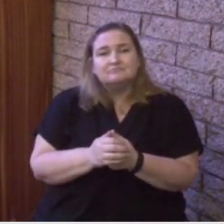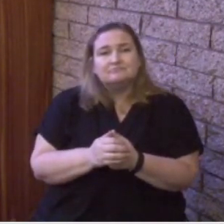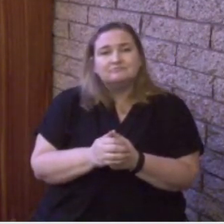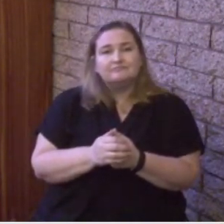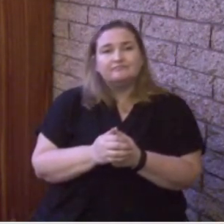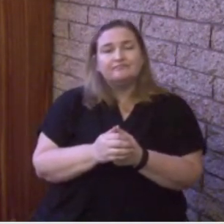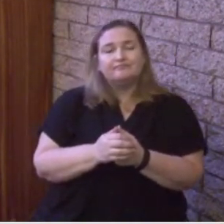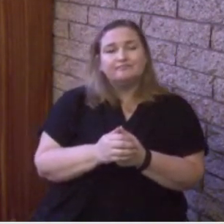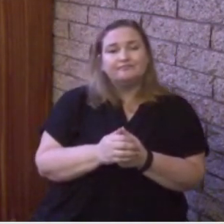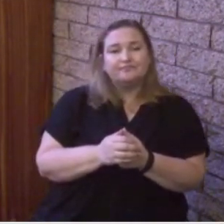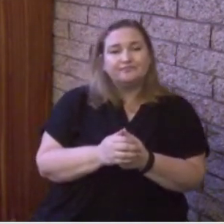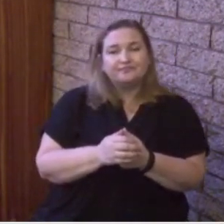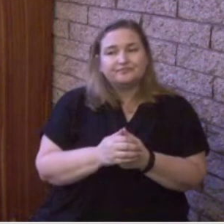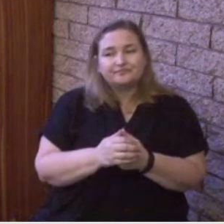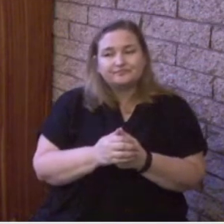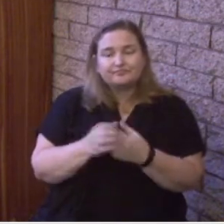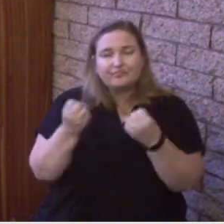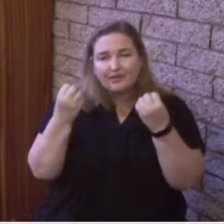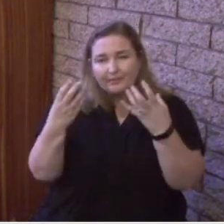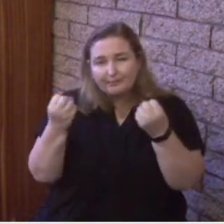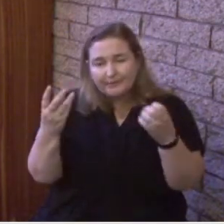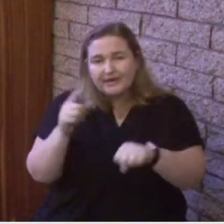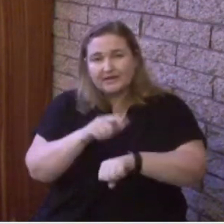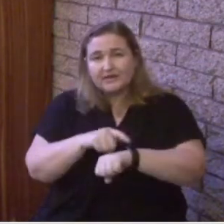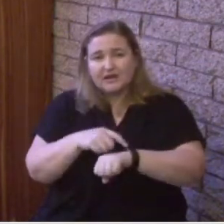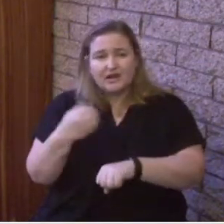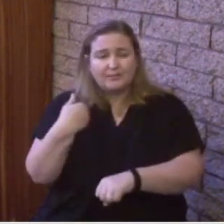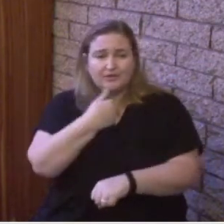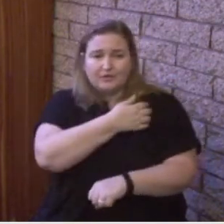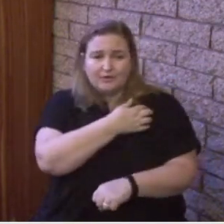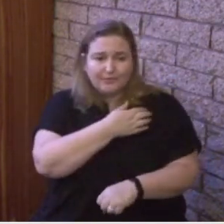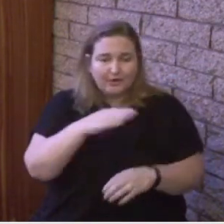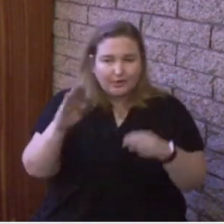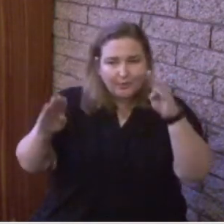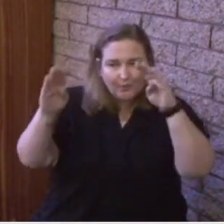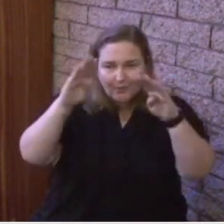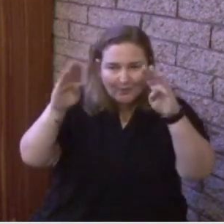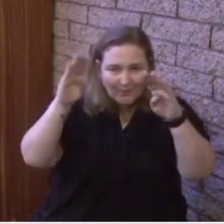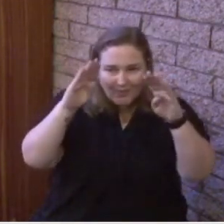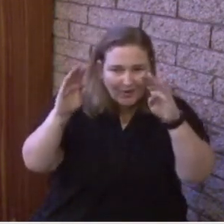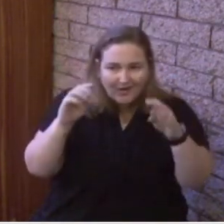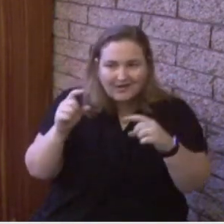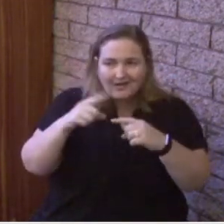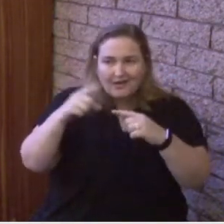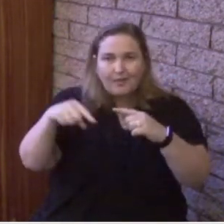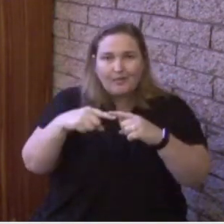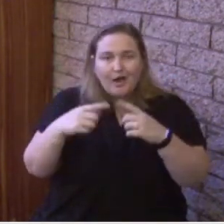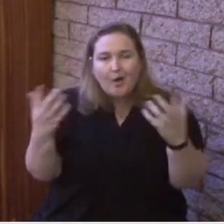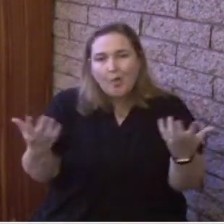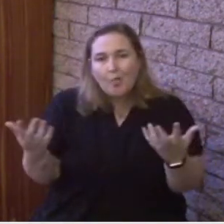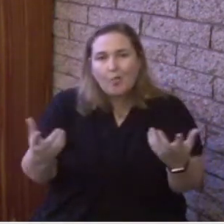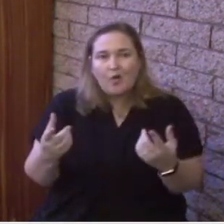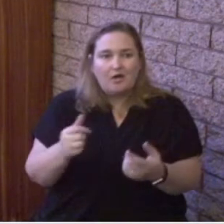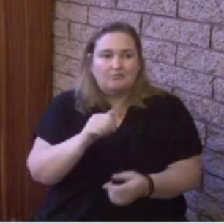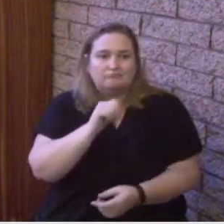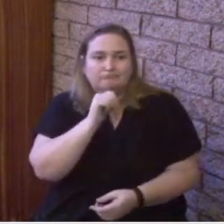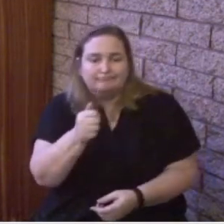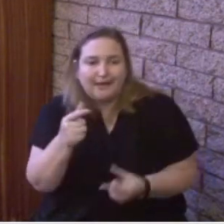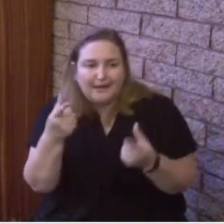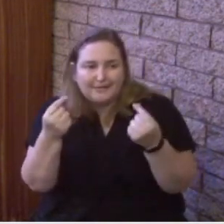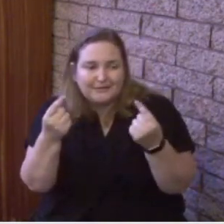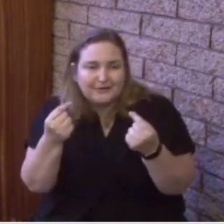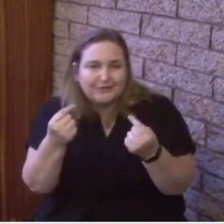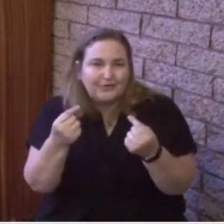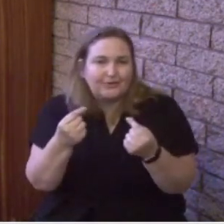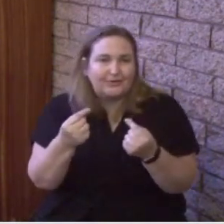Friends, very often we are more concerned about what not to do as a believer than we are and should be mindful and I'm not